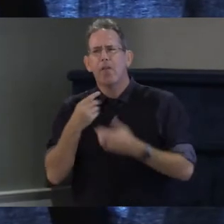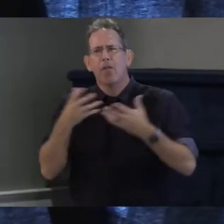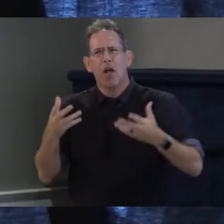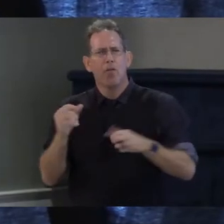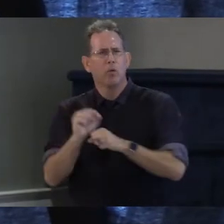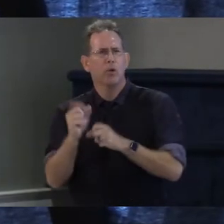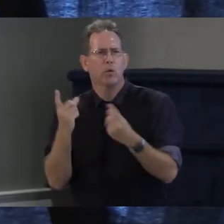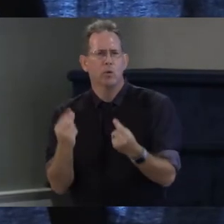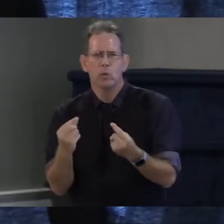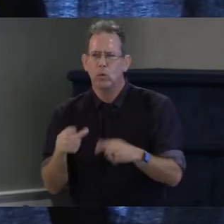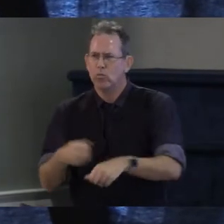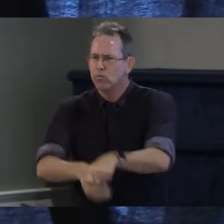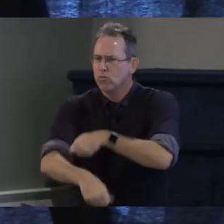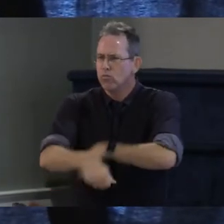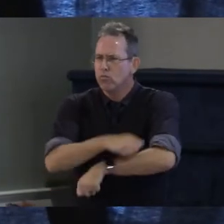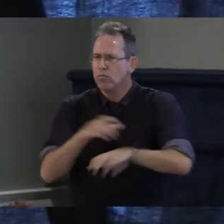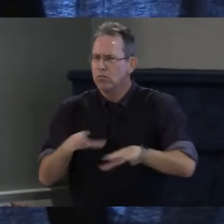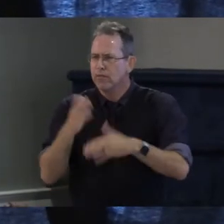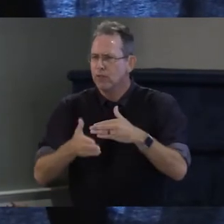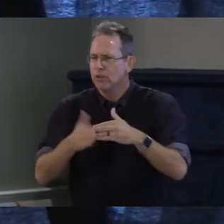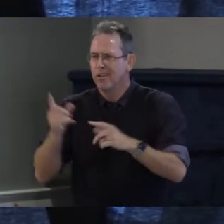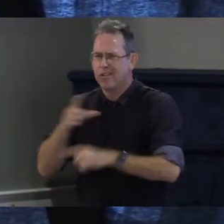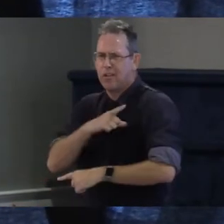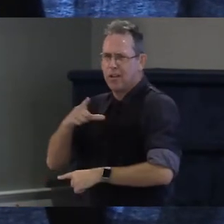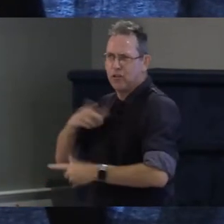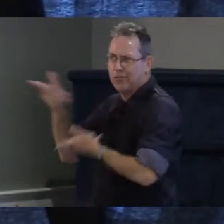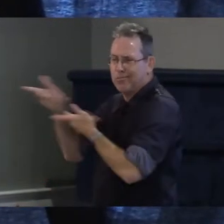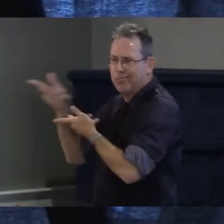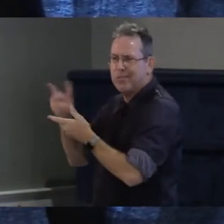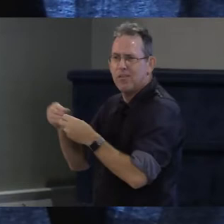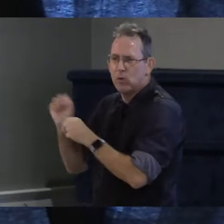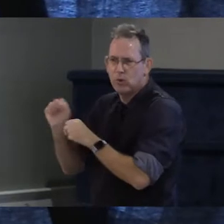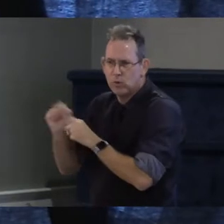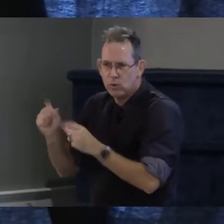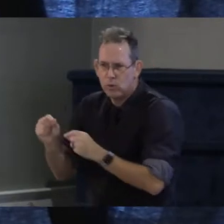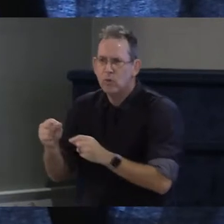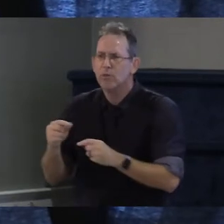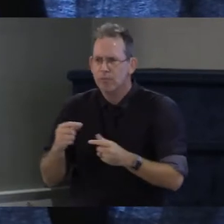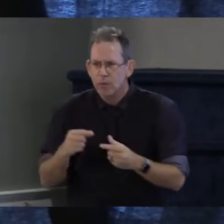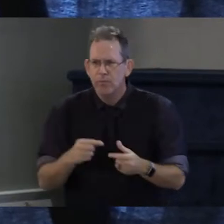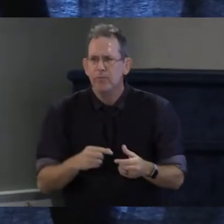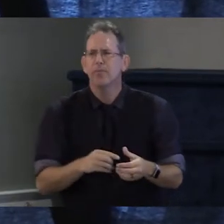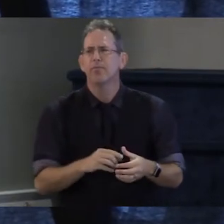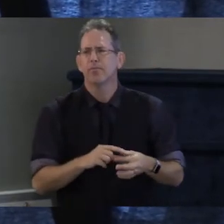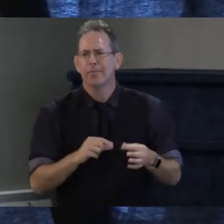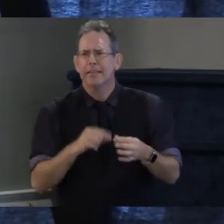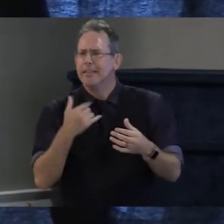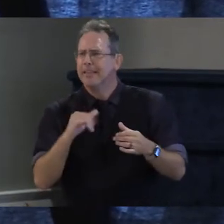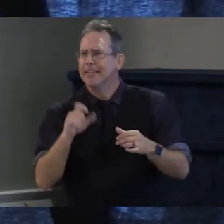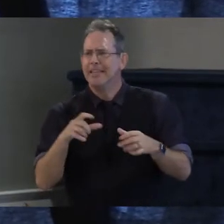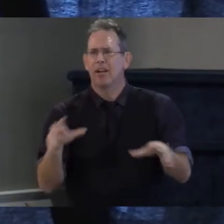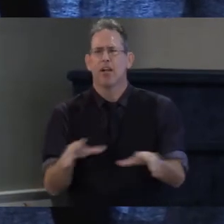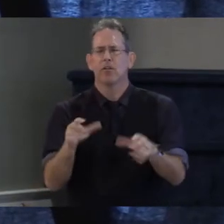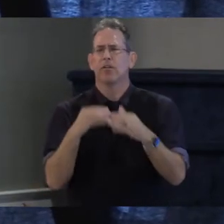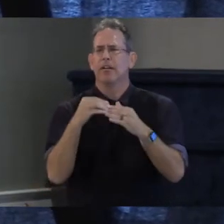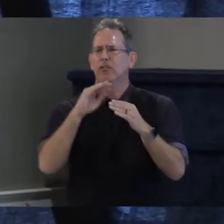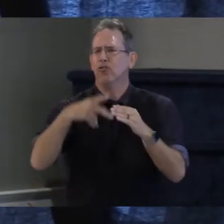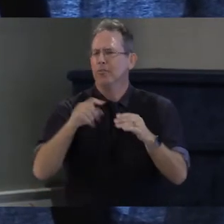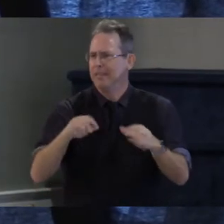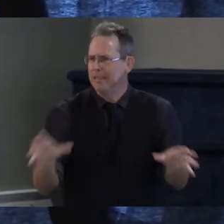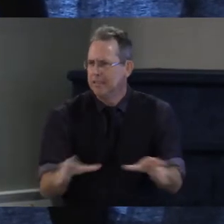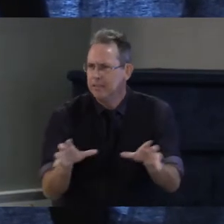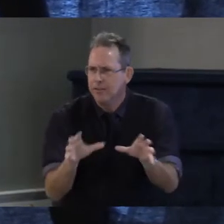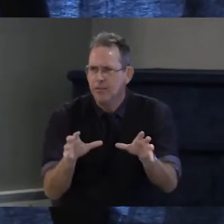in allyship with all of you but there's still so much more to do to make sure that all Vermonters are supported all